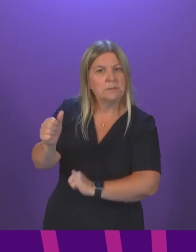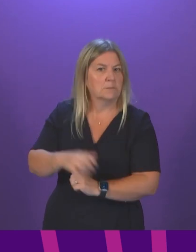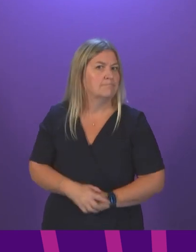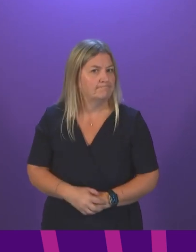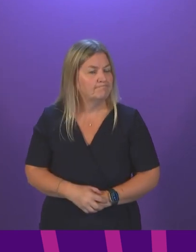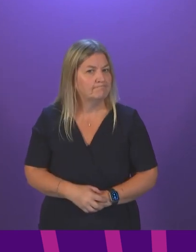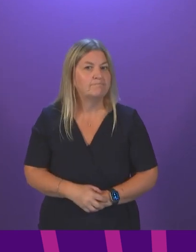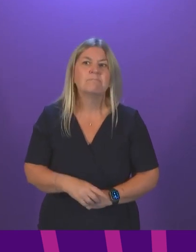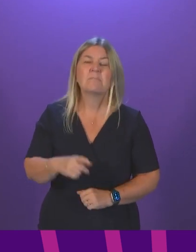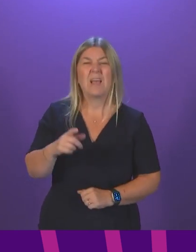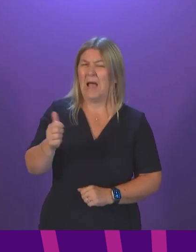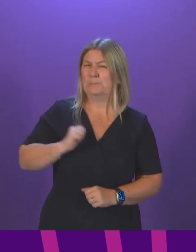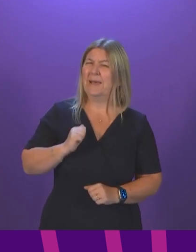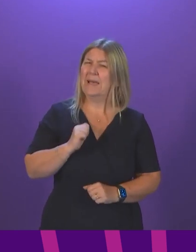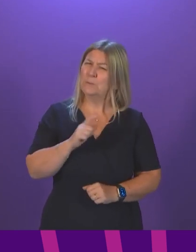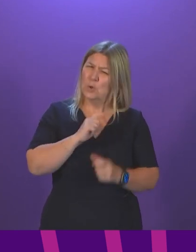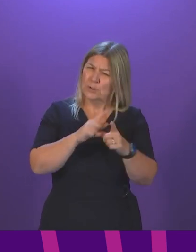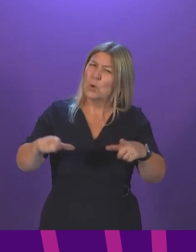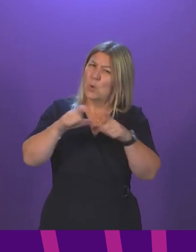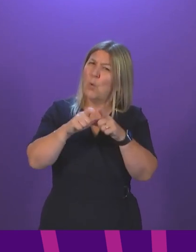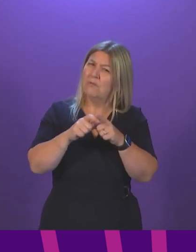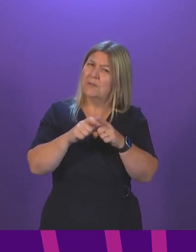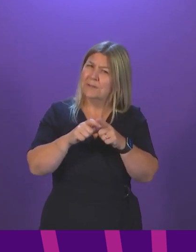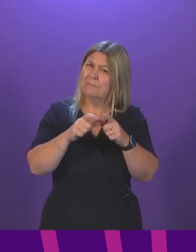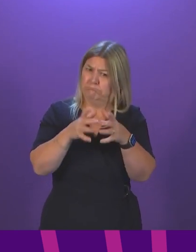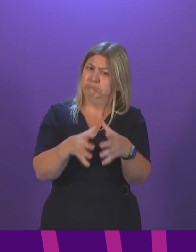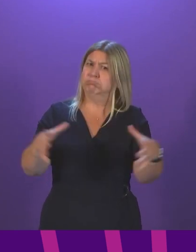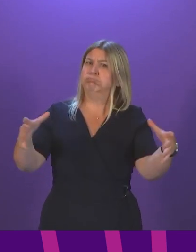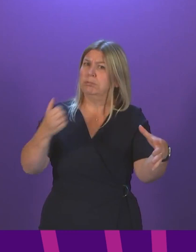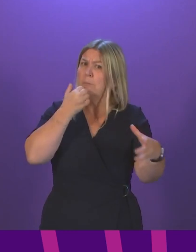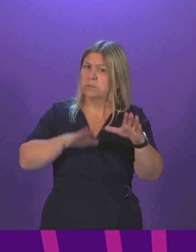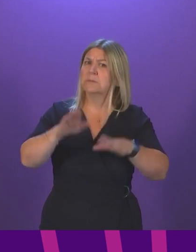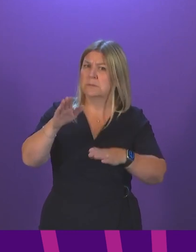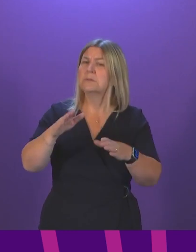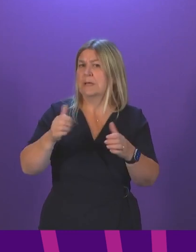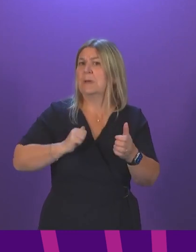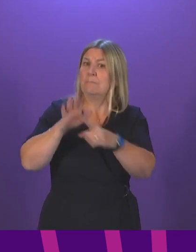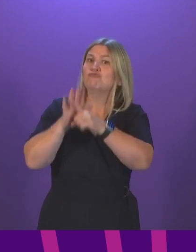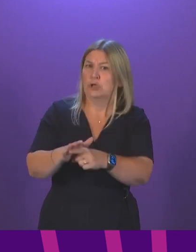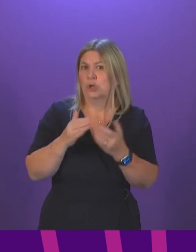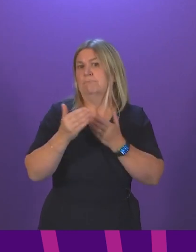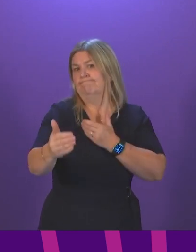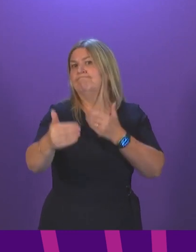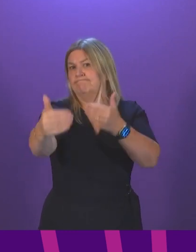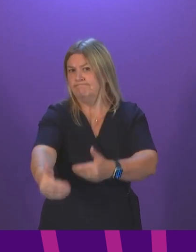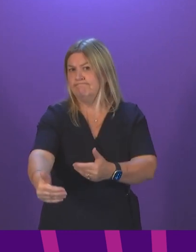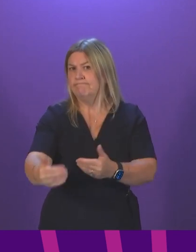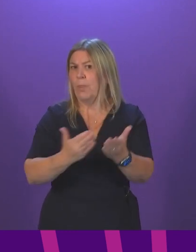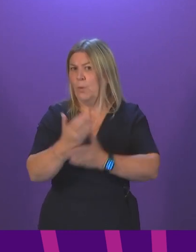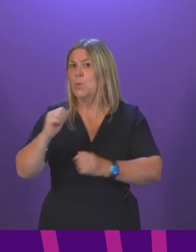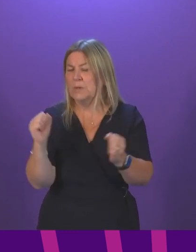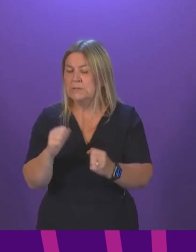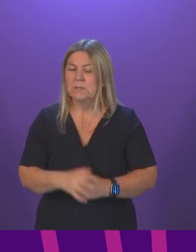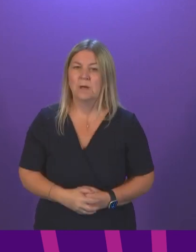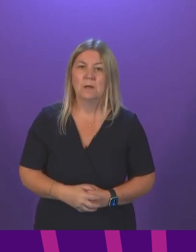period as the Covid pressure continues and, of course, as we go into the winter months. I set out last week some of the actions